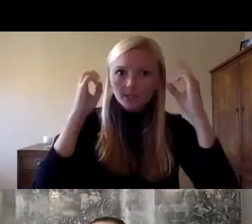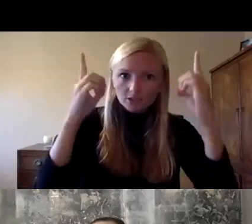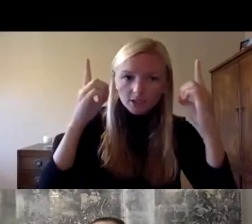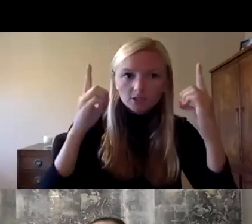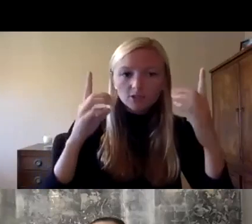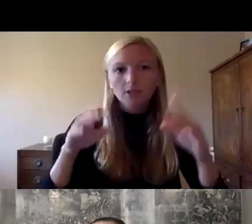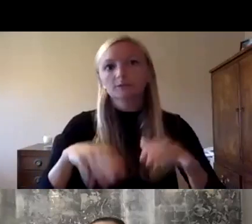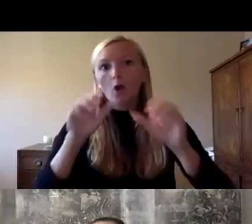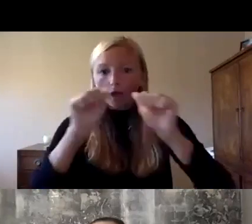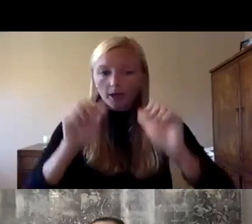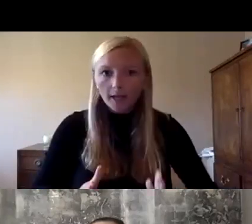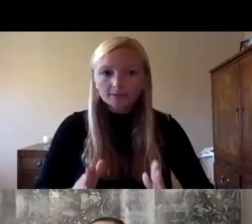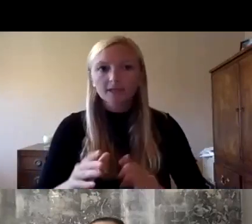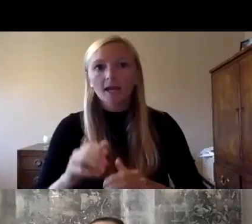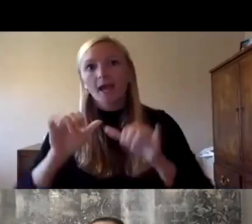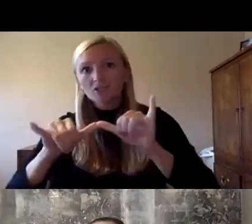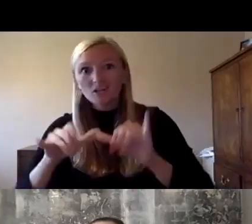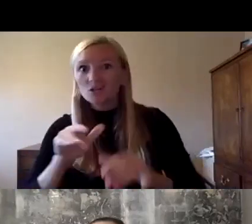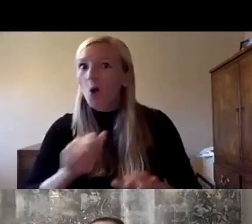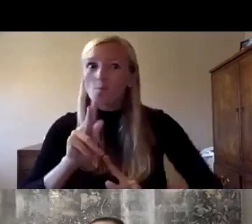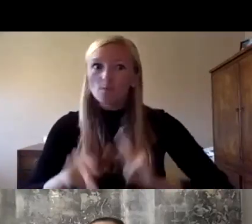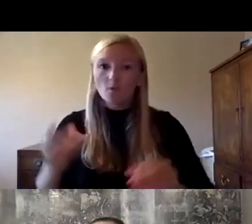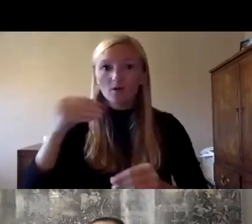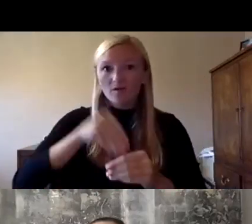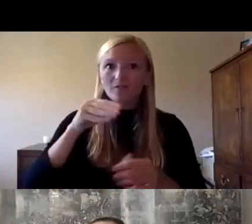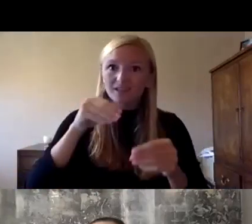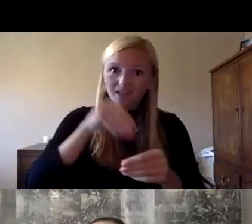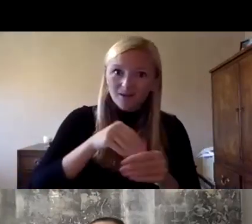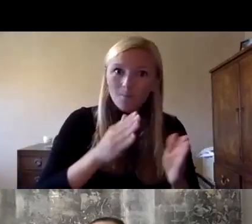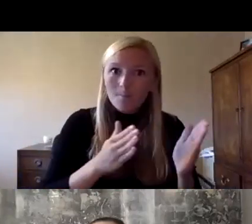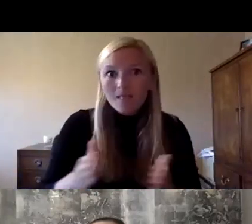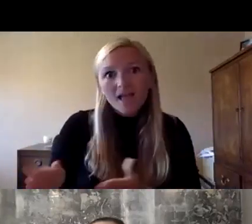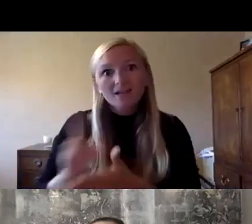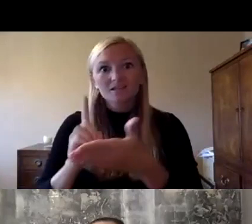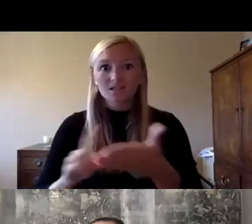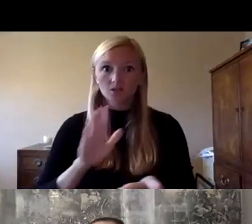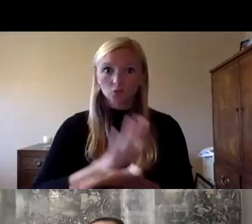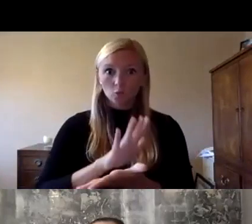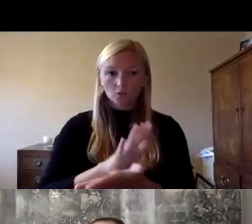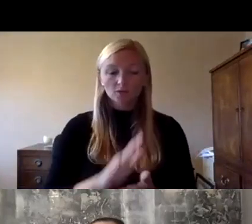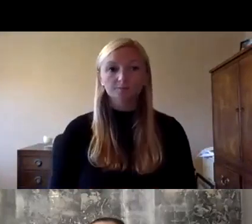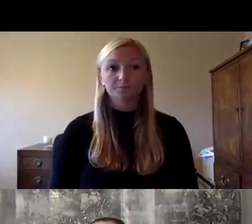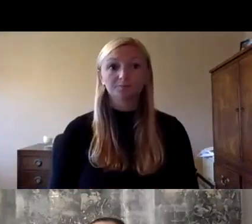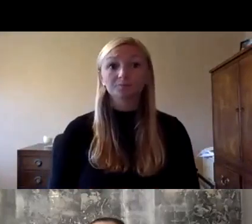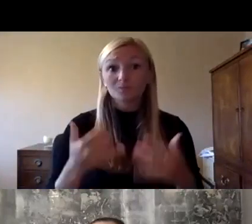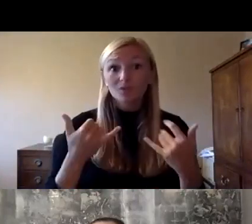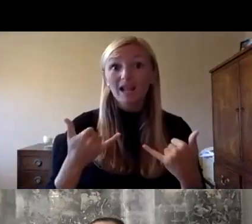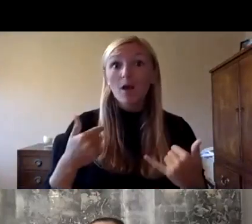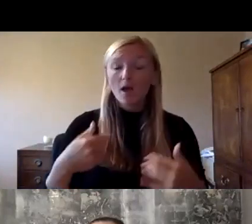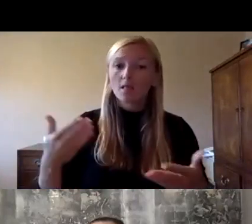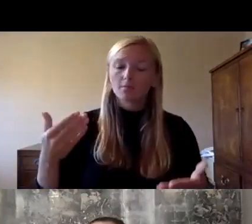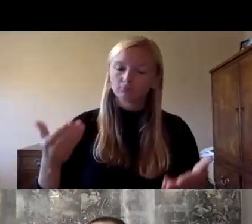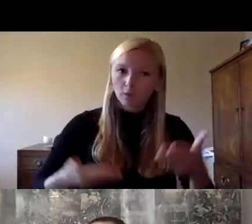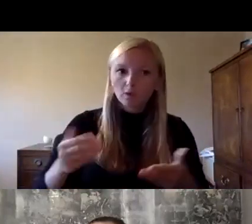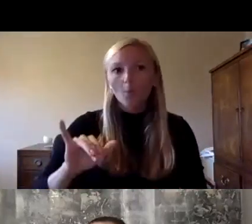engineers and everyone that is involved in the planning and design of schools so now i would like to welcome joseph